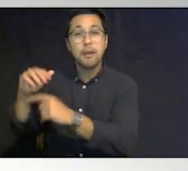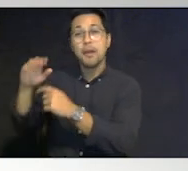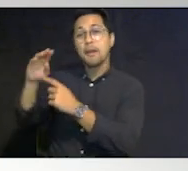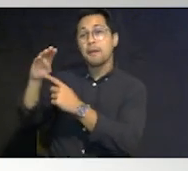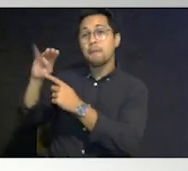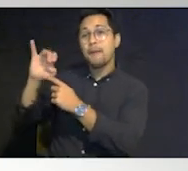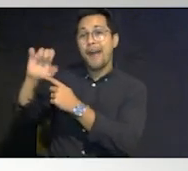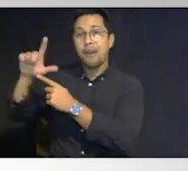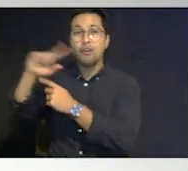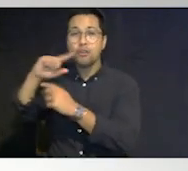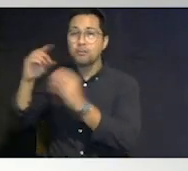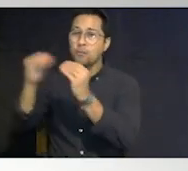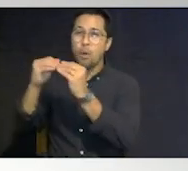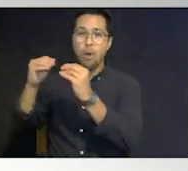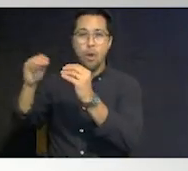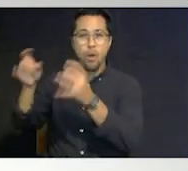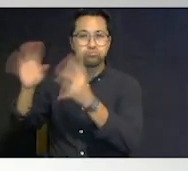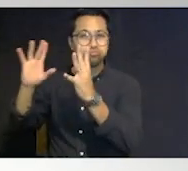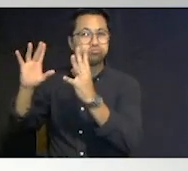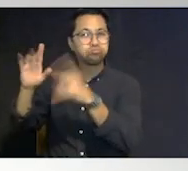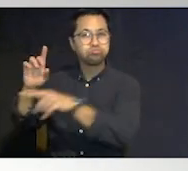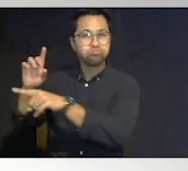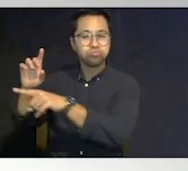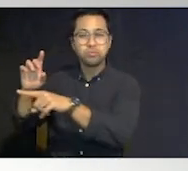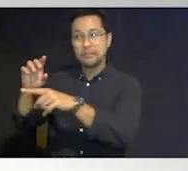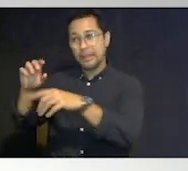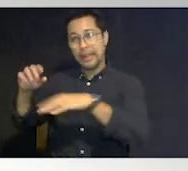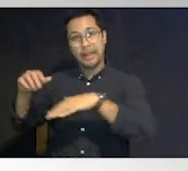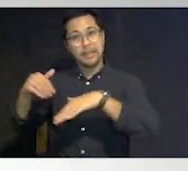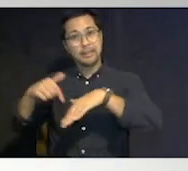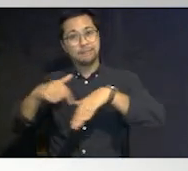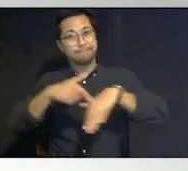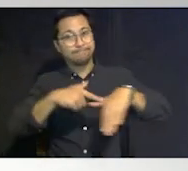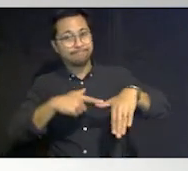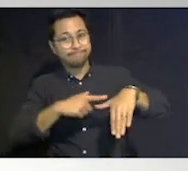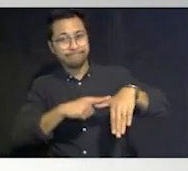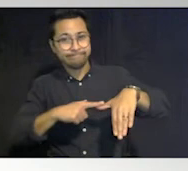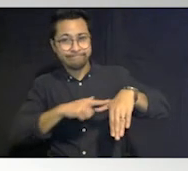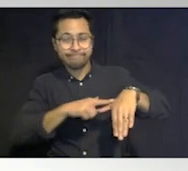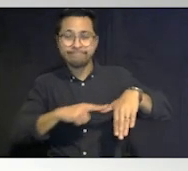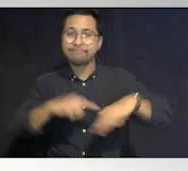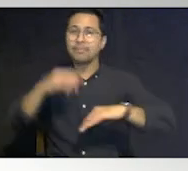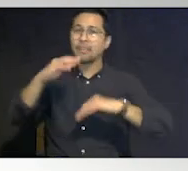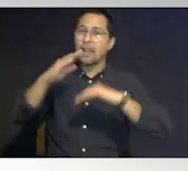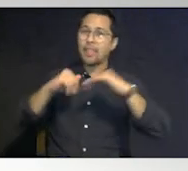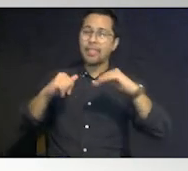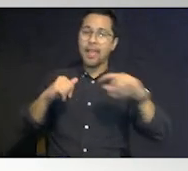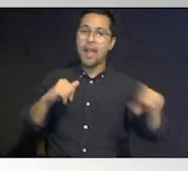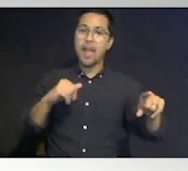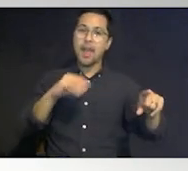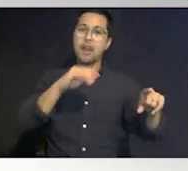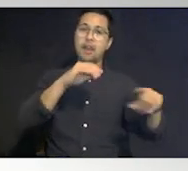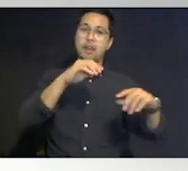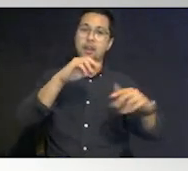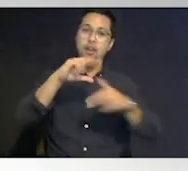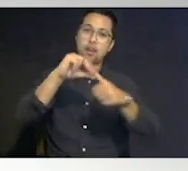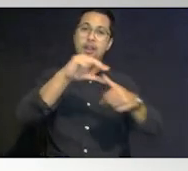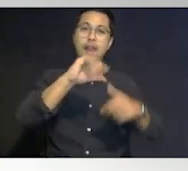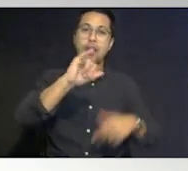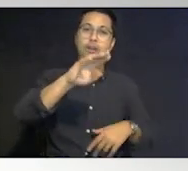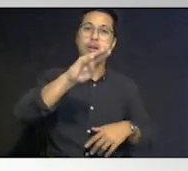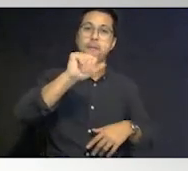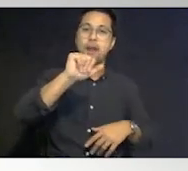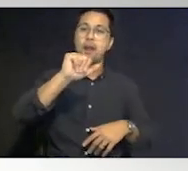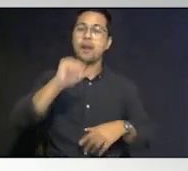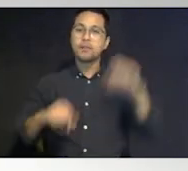much more devastating in you know in the panhandle than a lot of areas that were affected in than in hurricane irma so